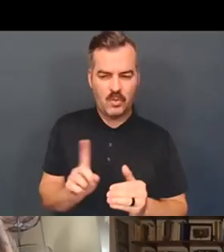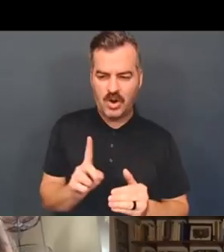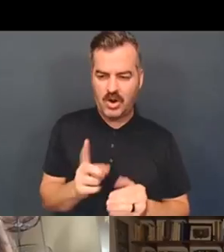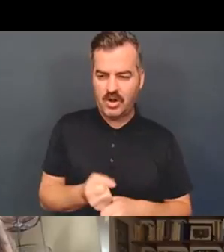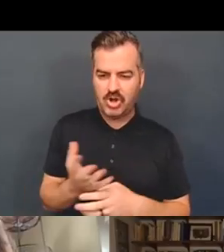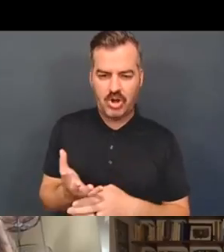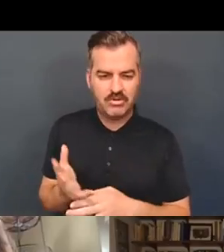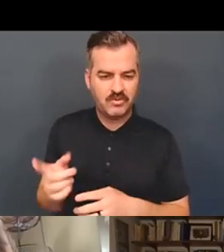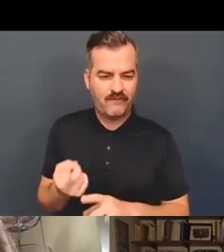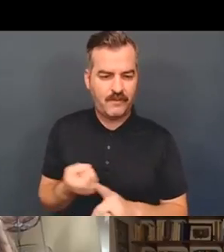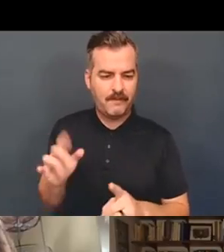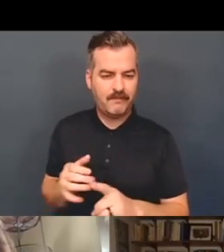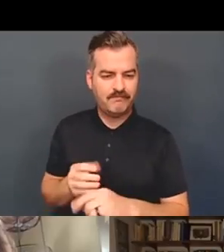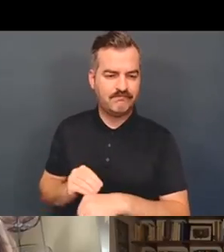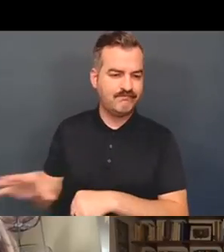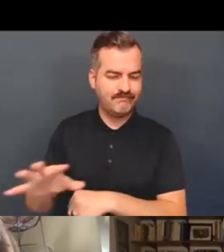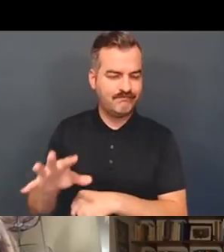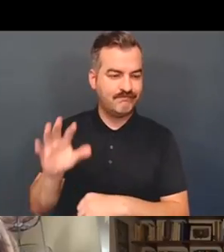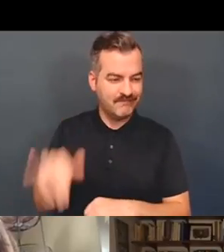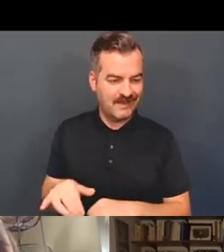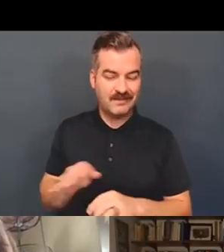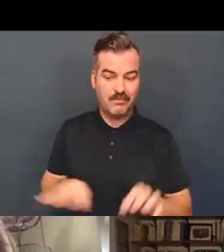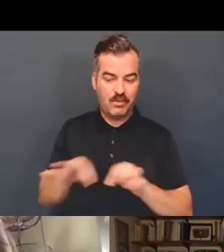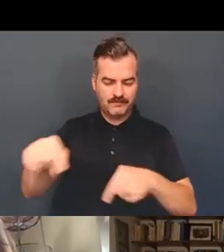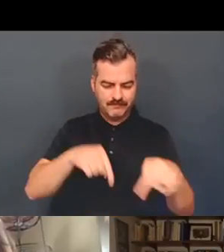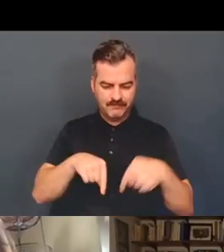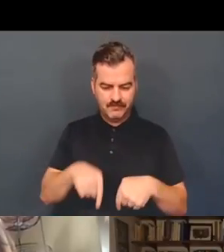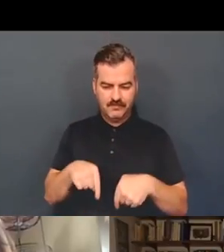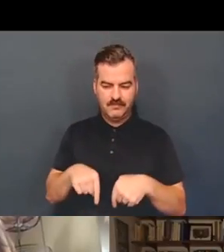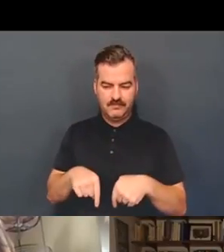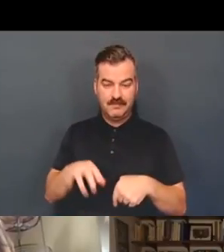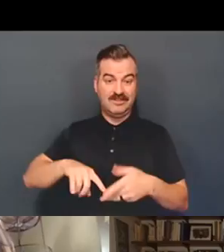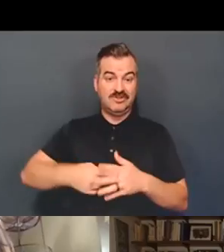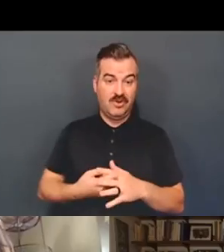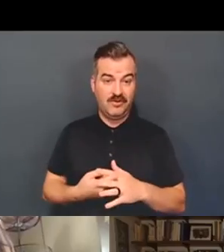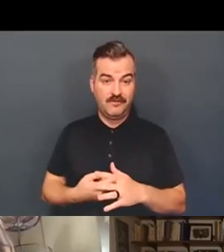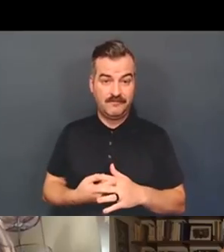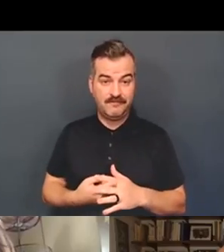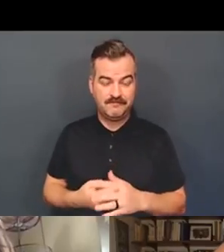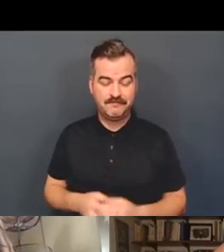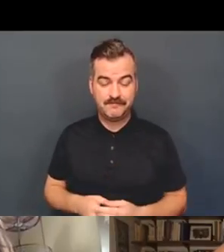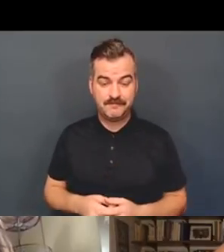these issues issues is an important start to address them.